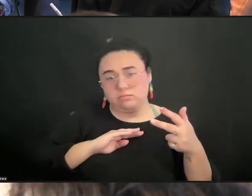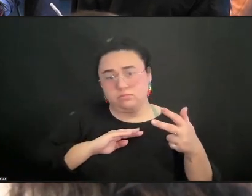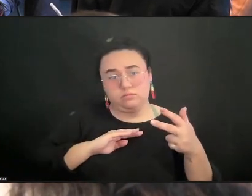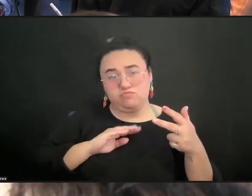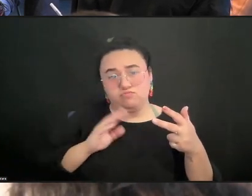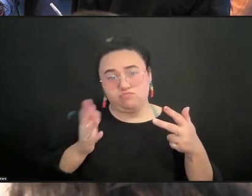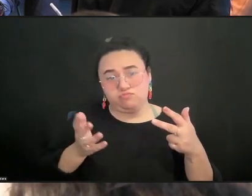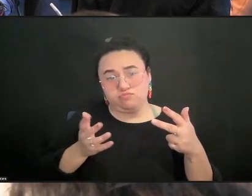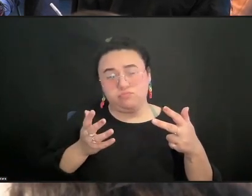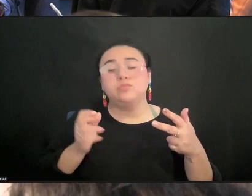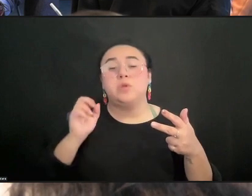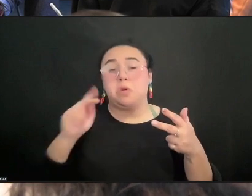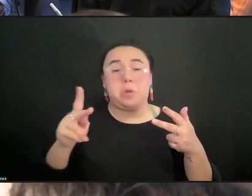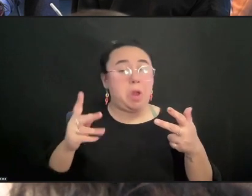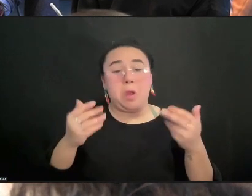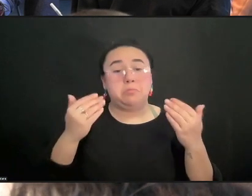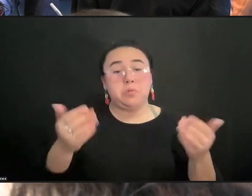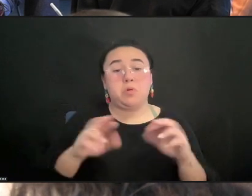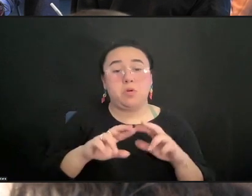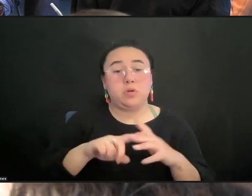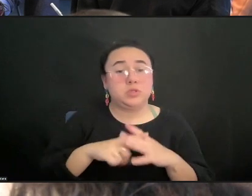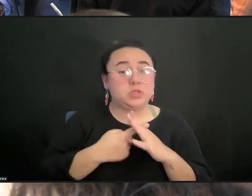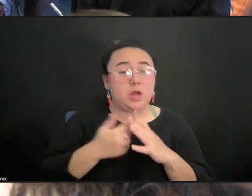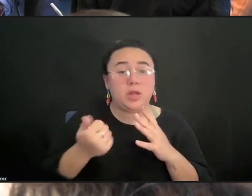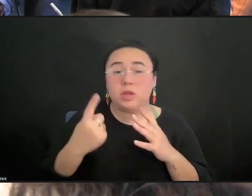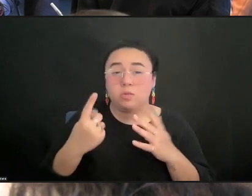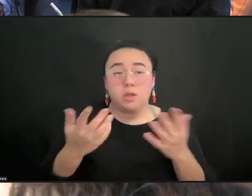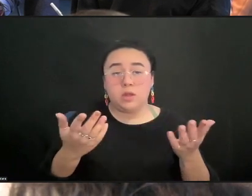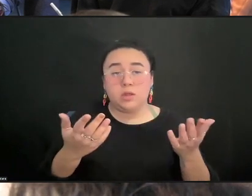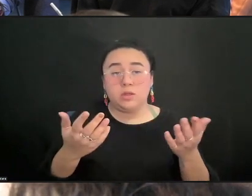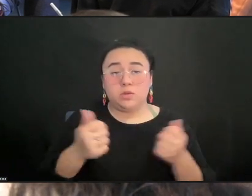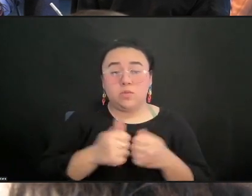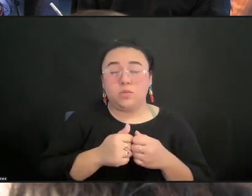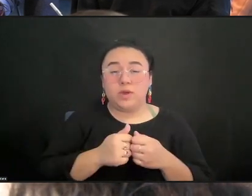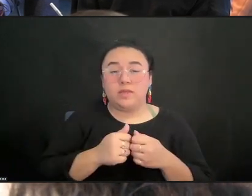Anyone want to get us started with some very pithy answers?